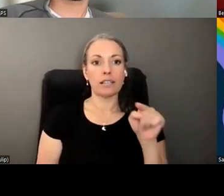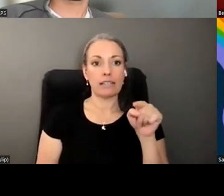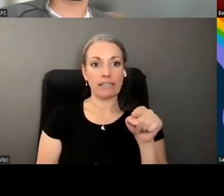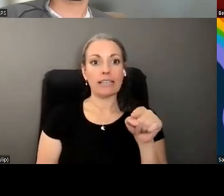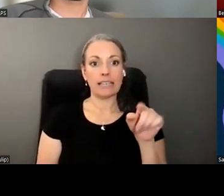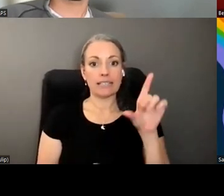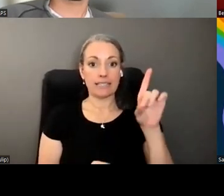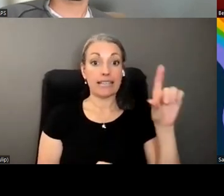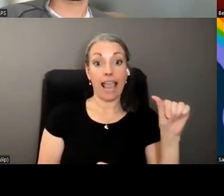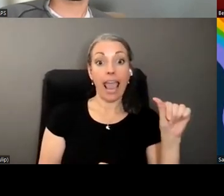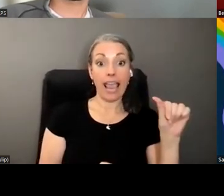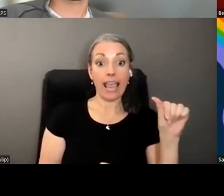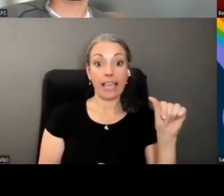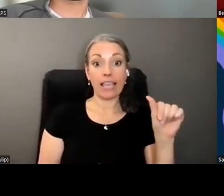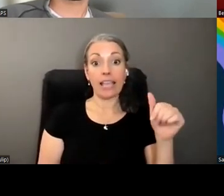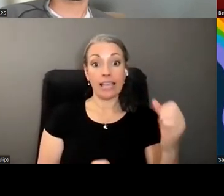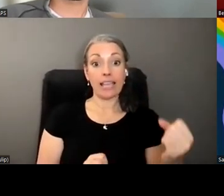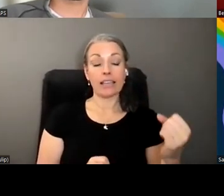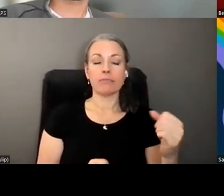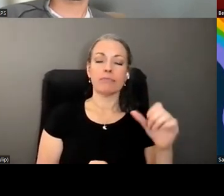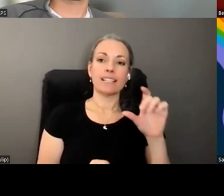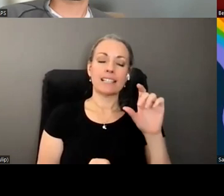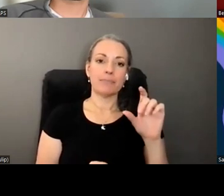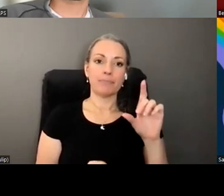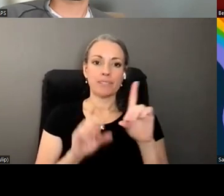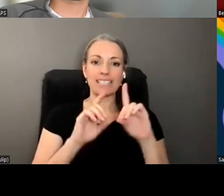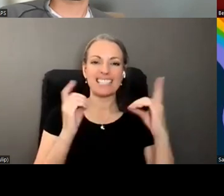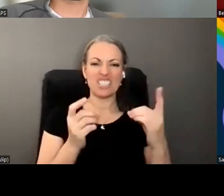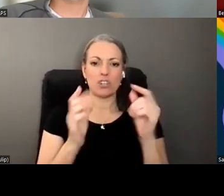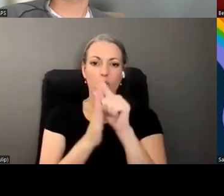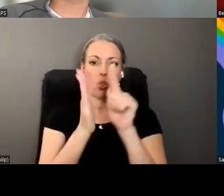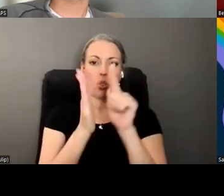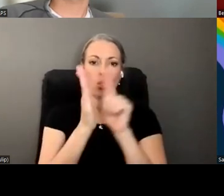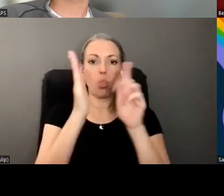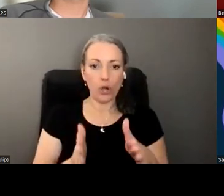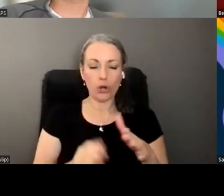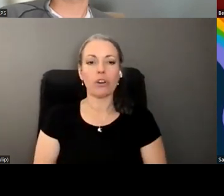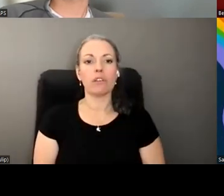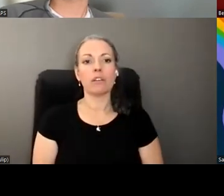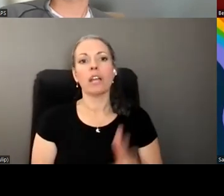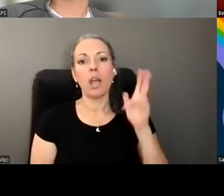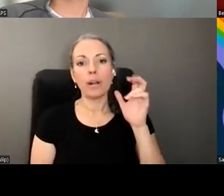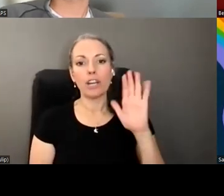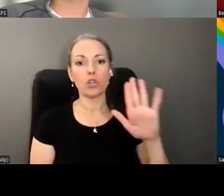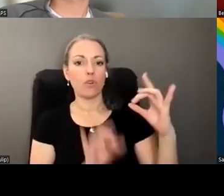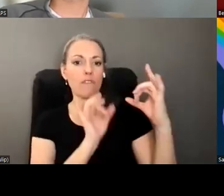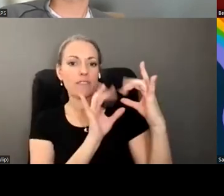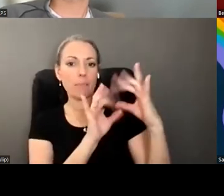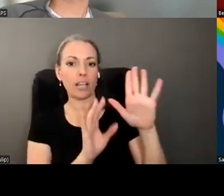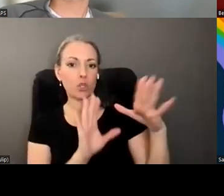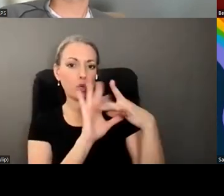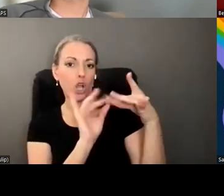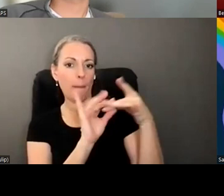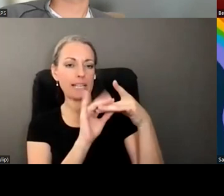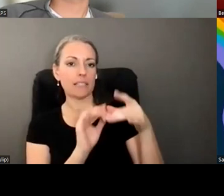attorney and deals with financial abuse Scott are you on the line still we'd love to hear your feedback and comments on the mandated